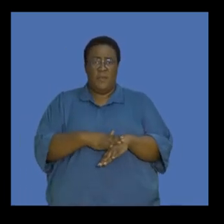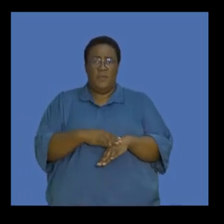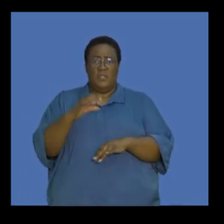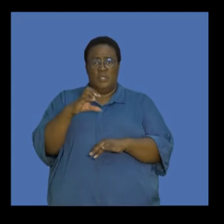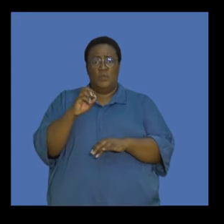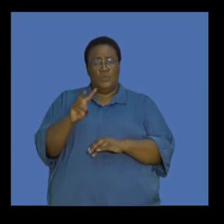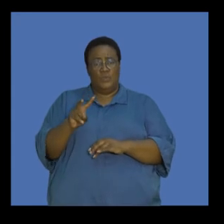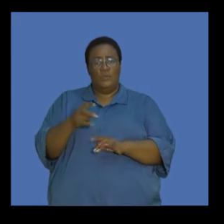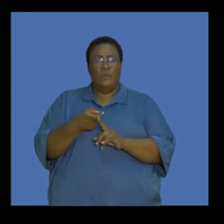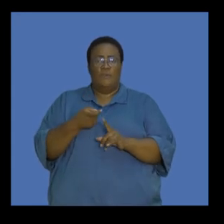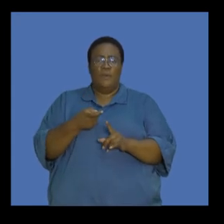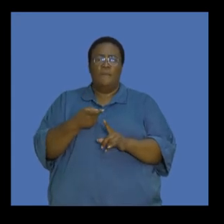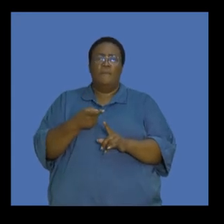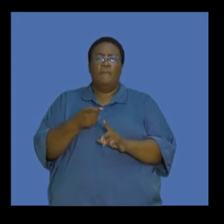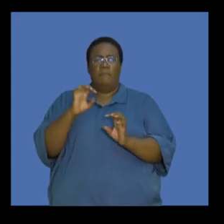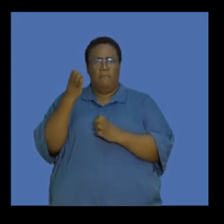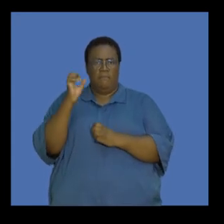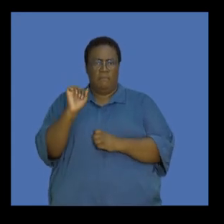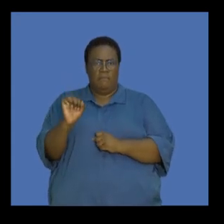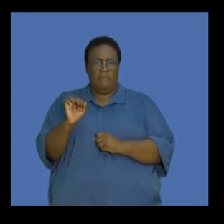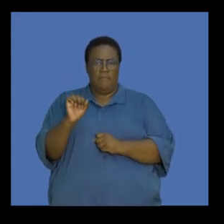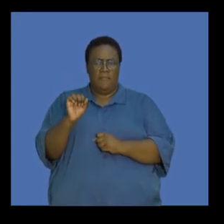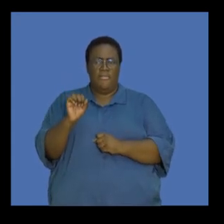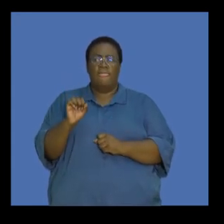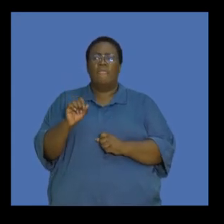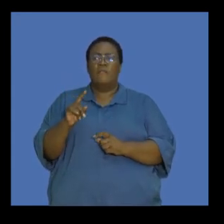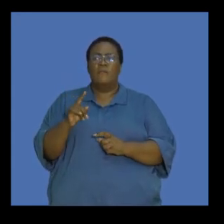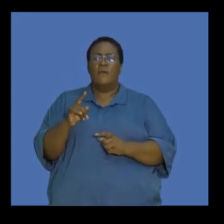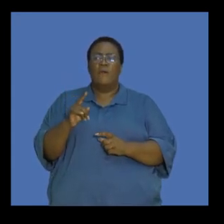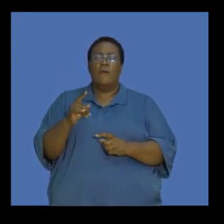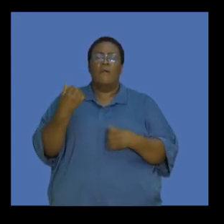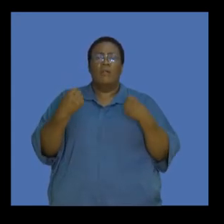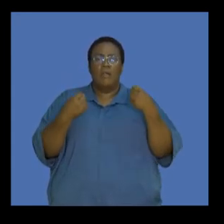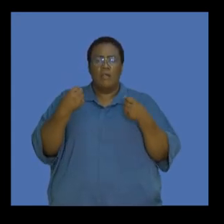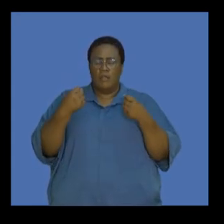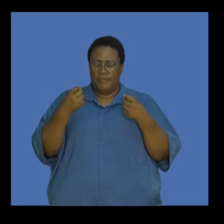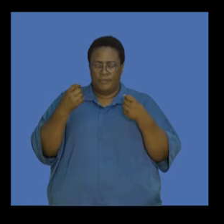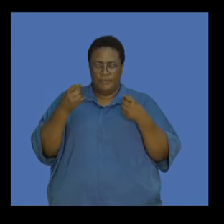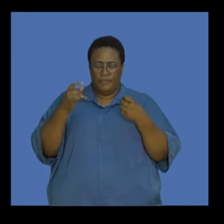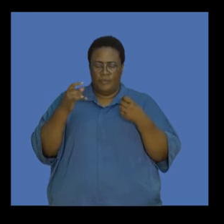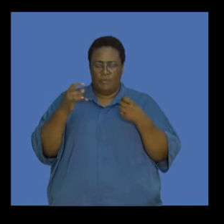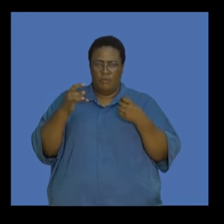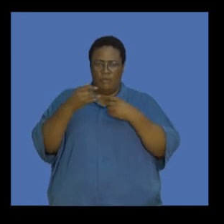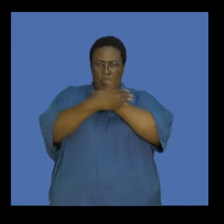of carbon dioxide from these fossil fuels. Again, a country that is driven by industrial